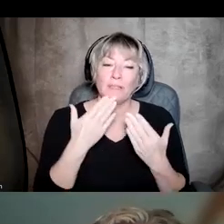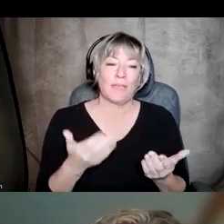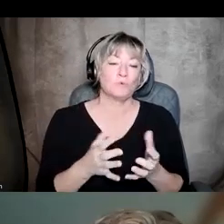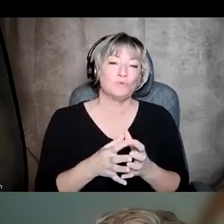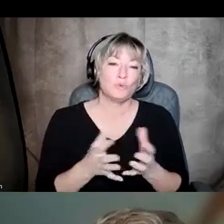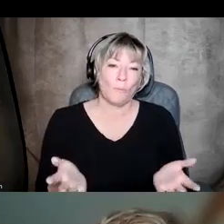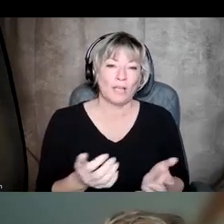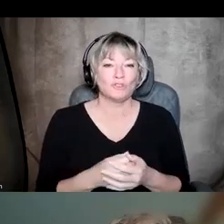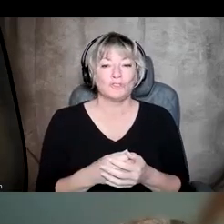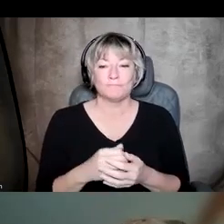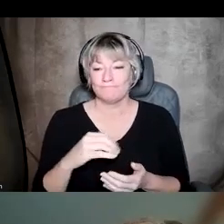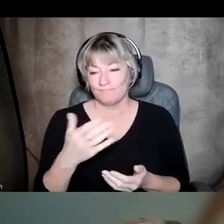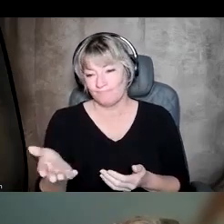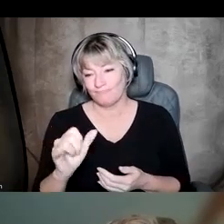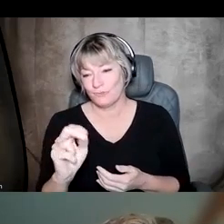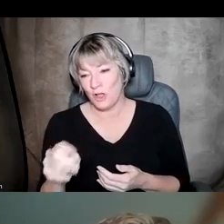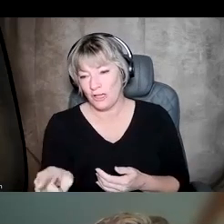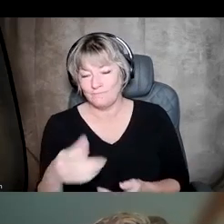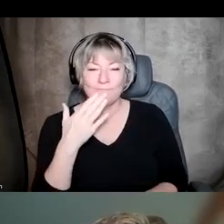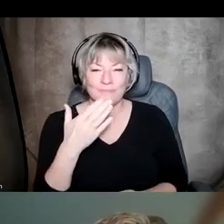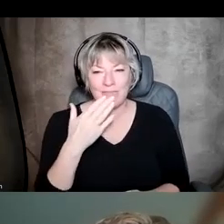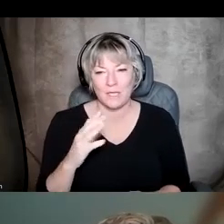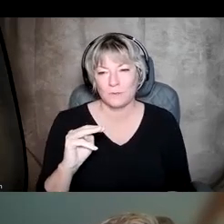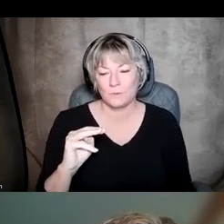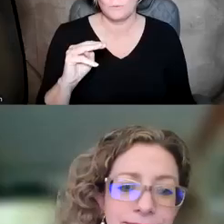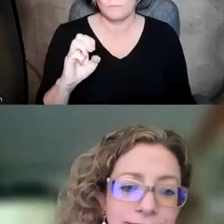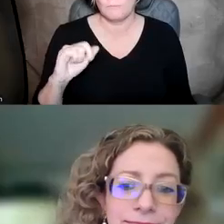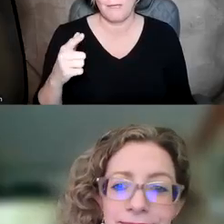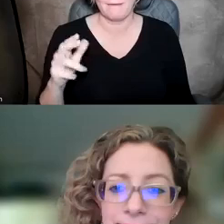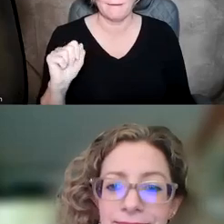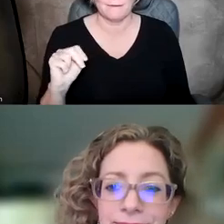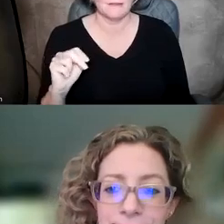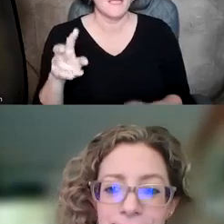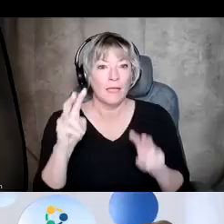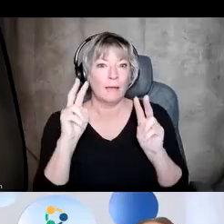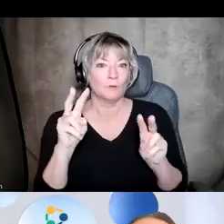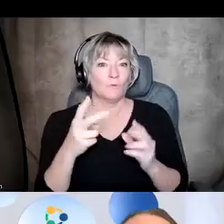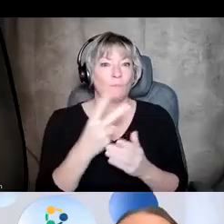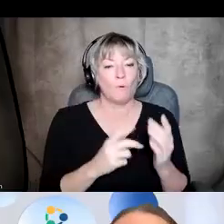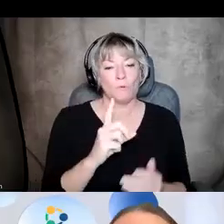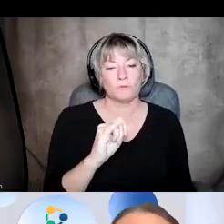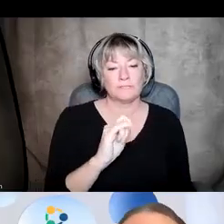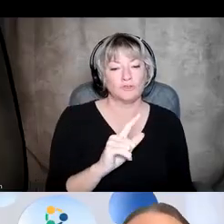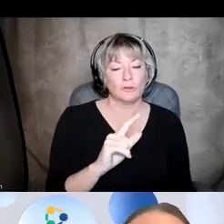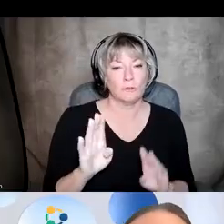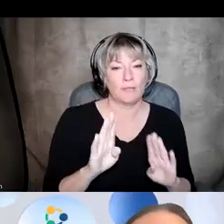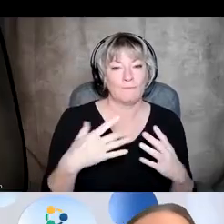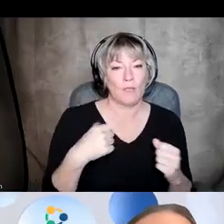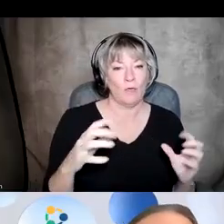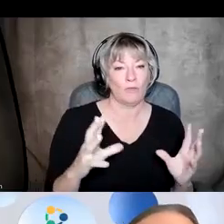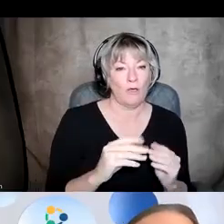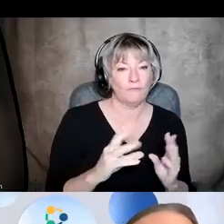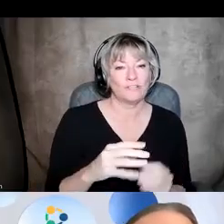much. Back to you, John. Thanks so much, Megan. I am really looking forward to both the digital behavioral health conference as